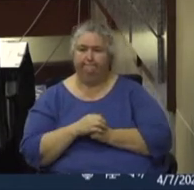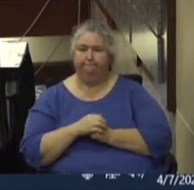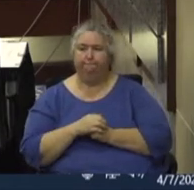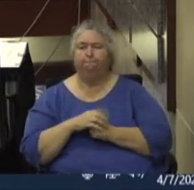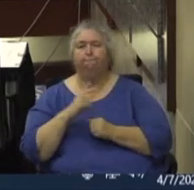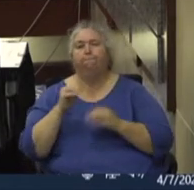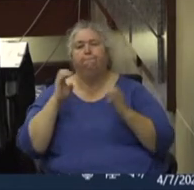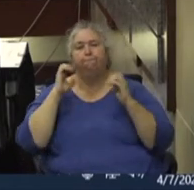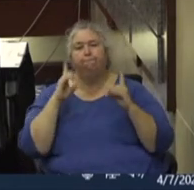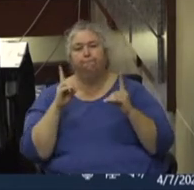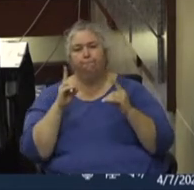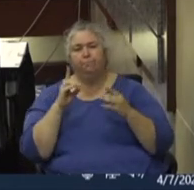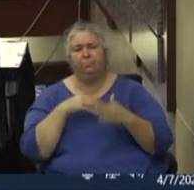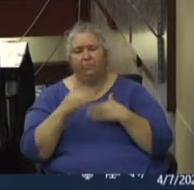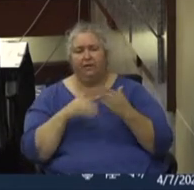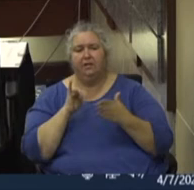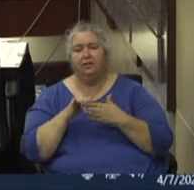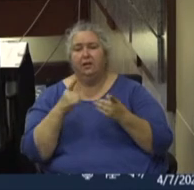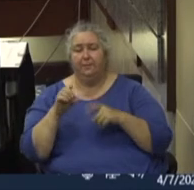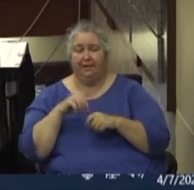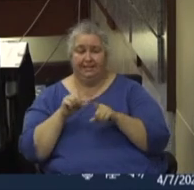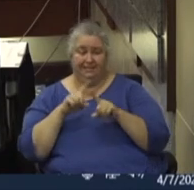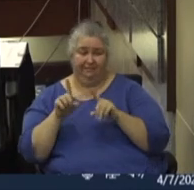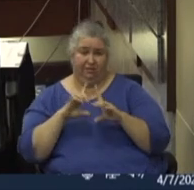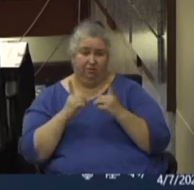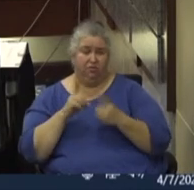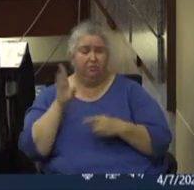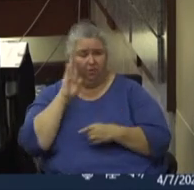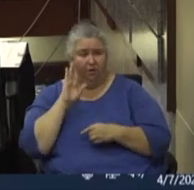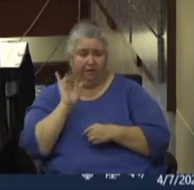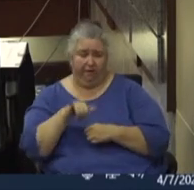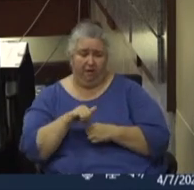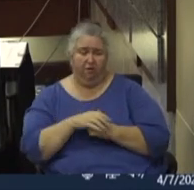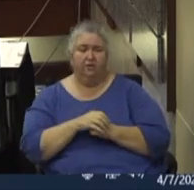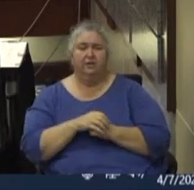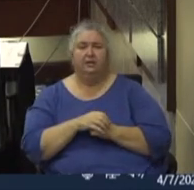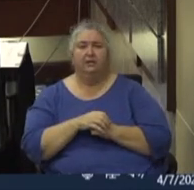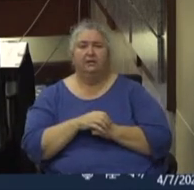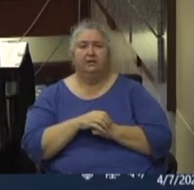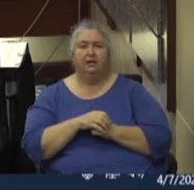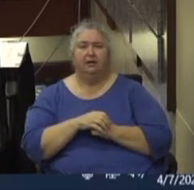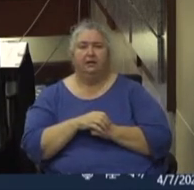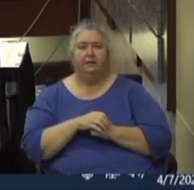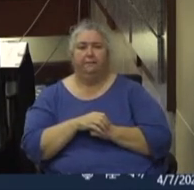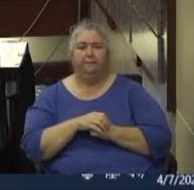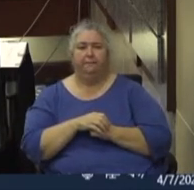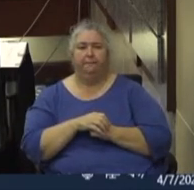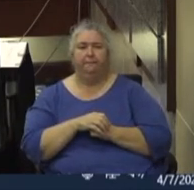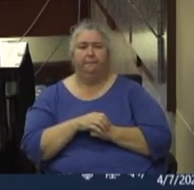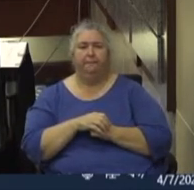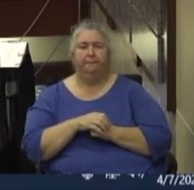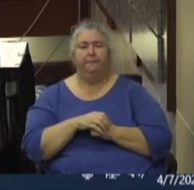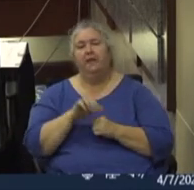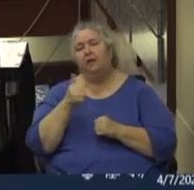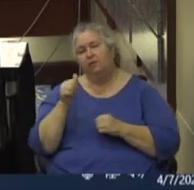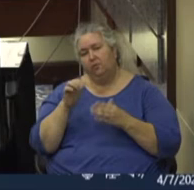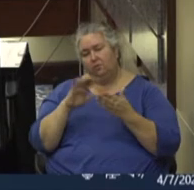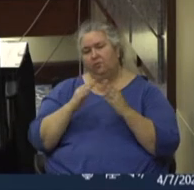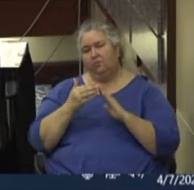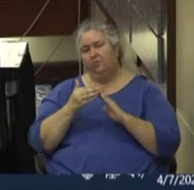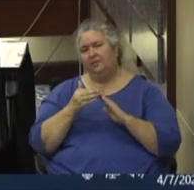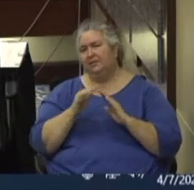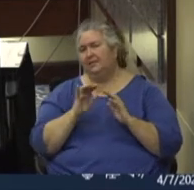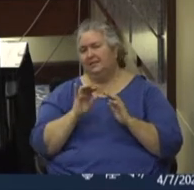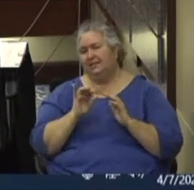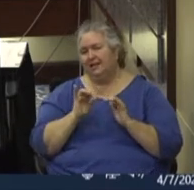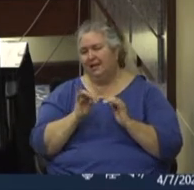processes that are going on in different districts, just being aware of those. Our faith community, their functional challenges that have to do with how do you do